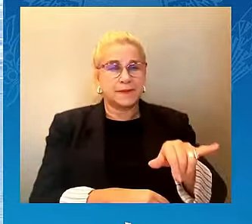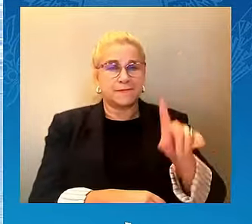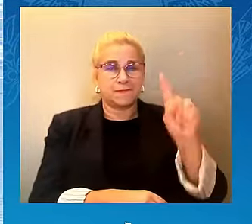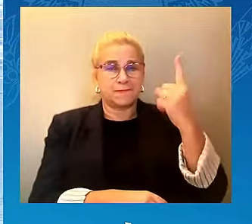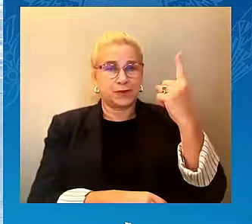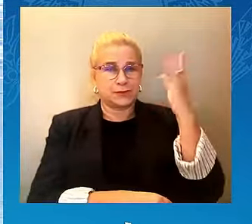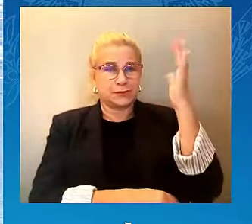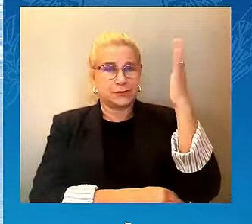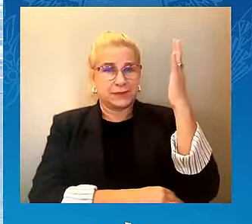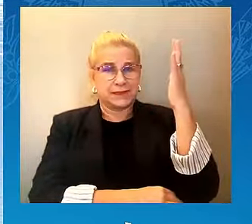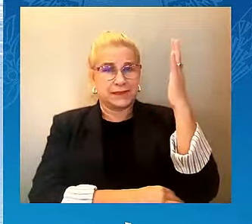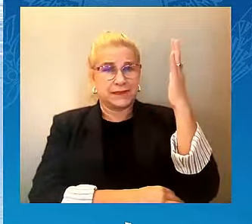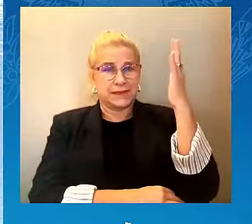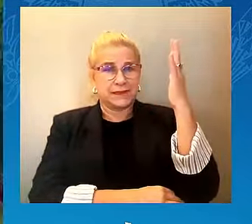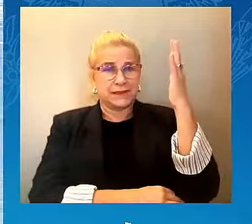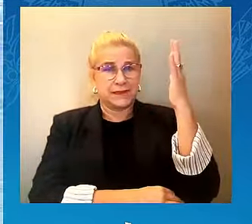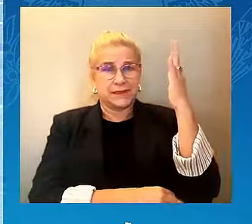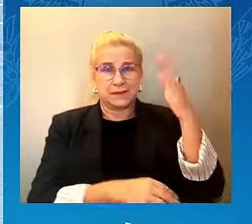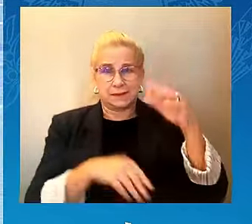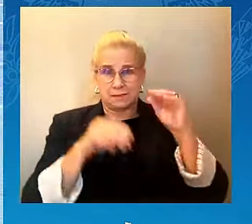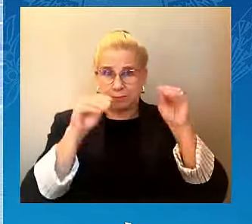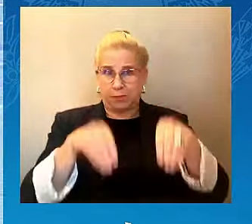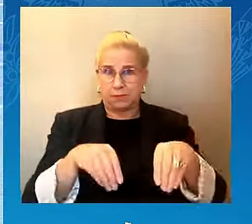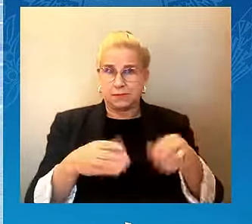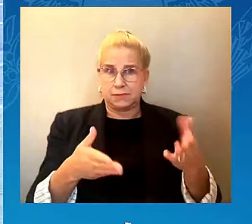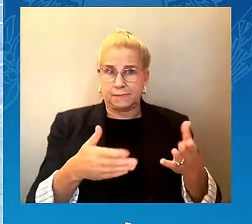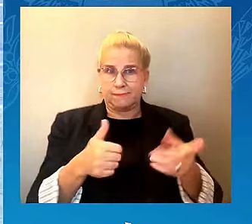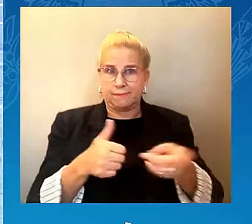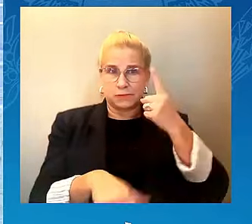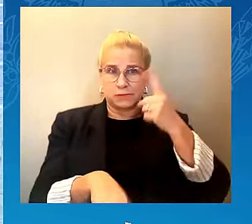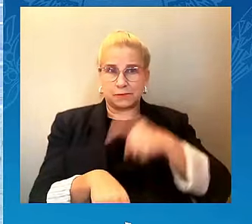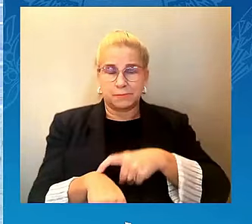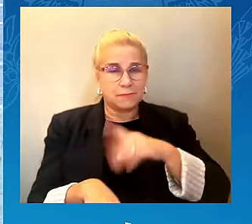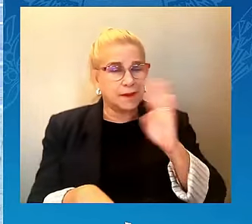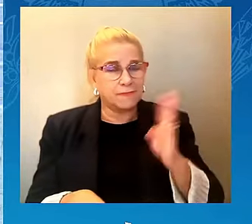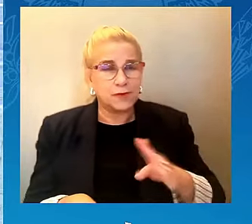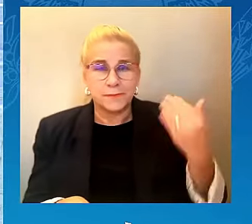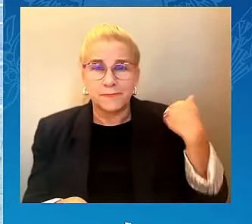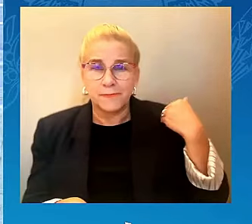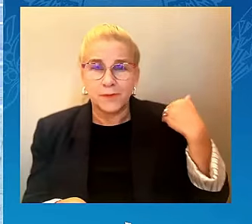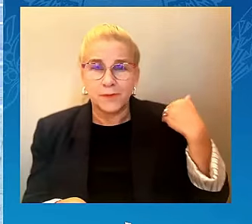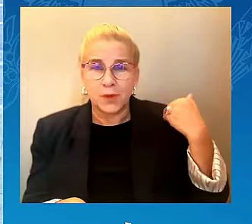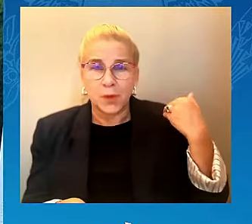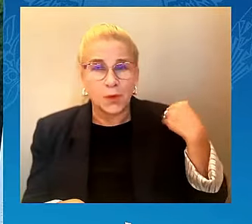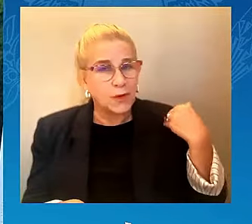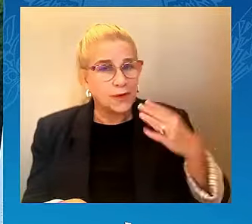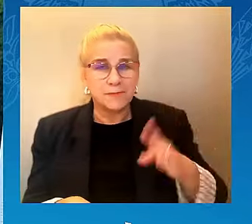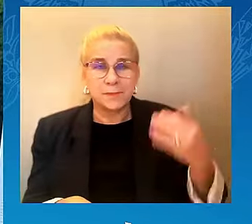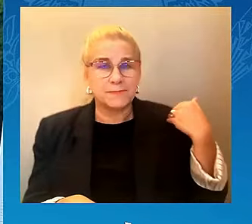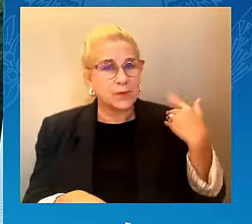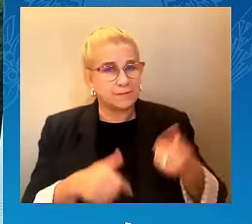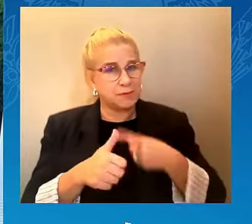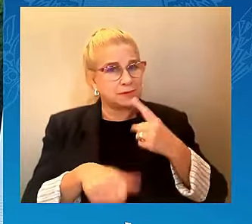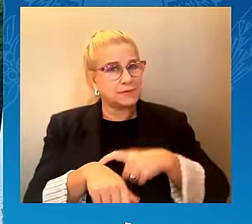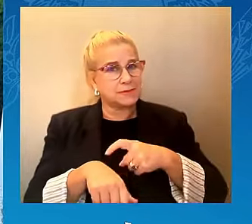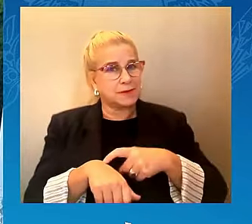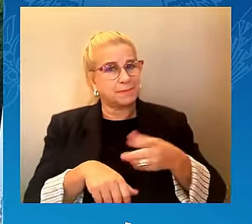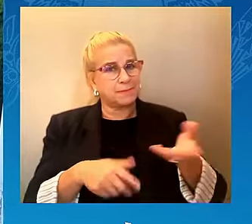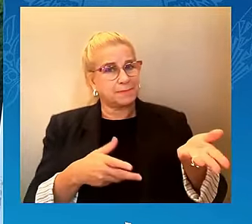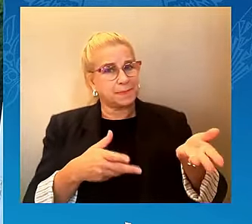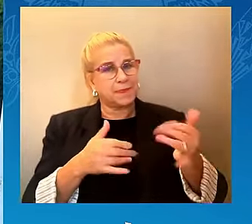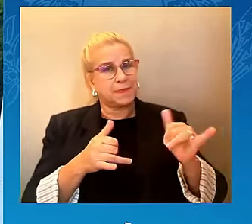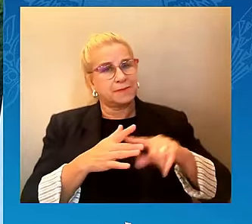Kamala and I are to continue a tradition with this symbolic meaning for every family that's lived here and who will live here.